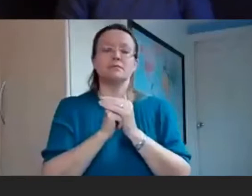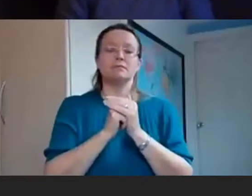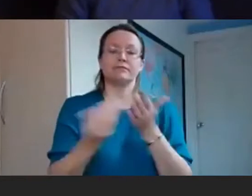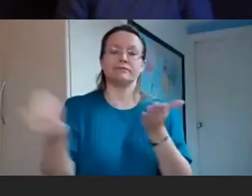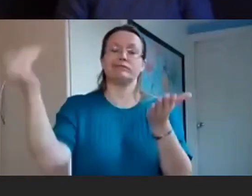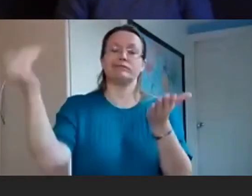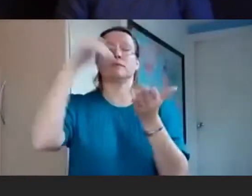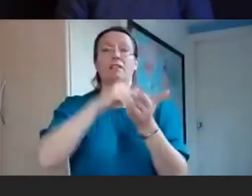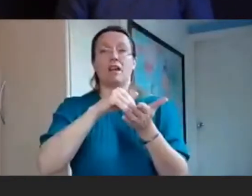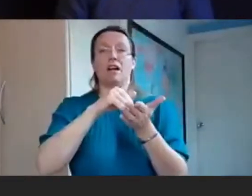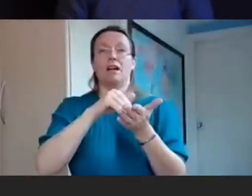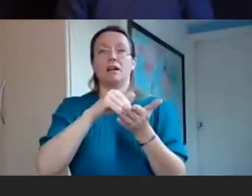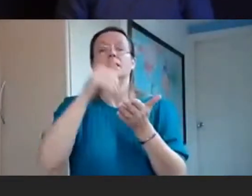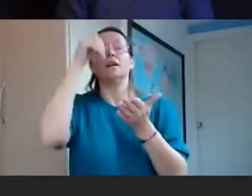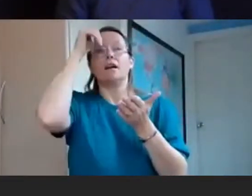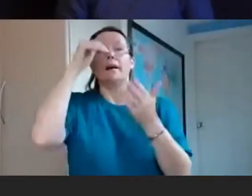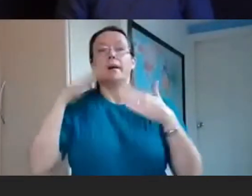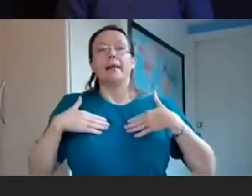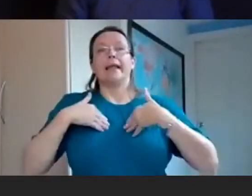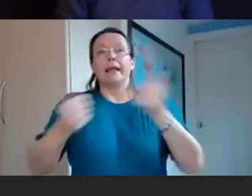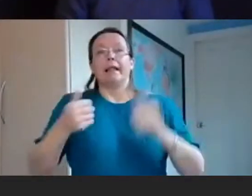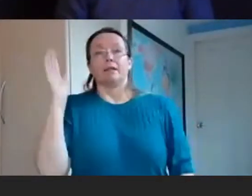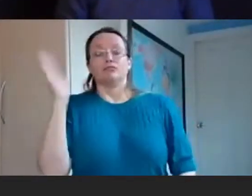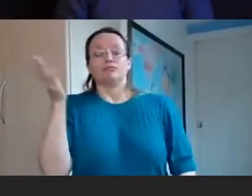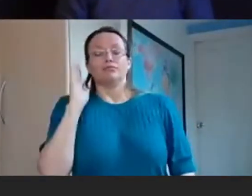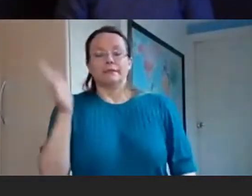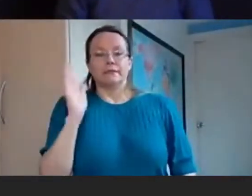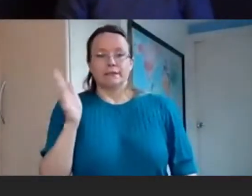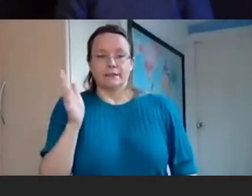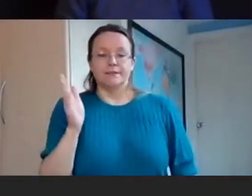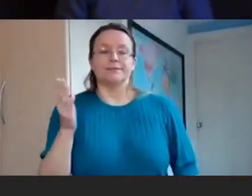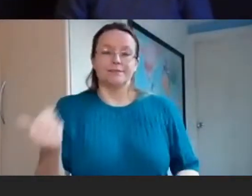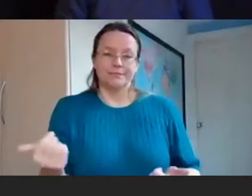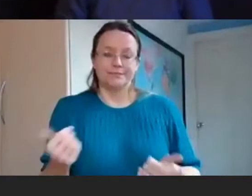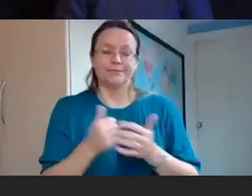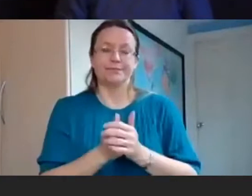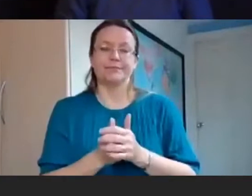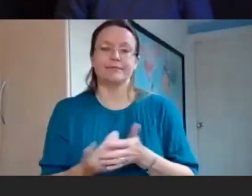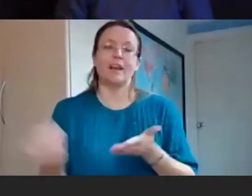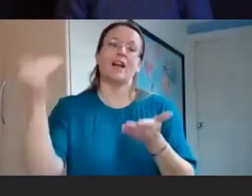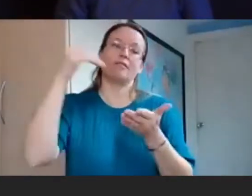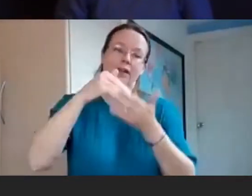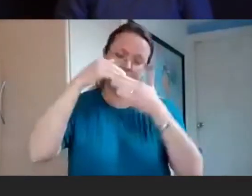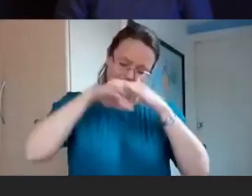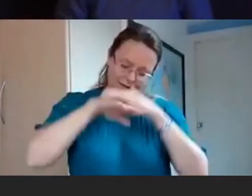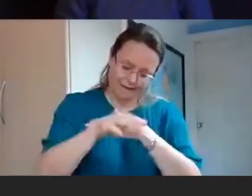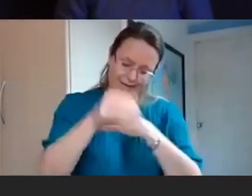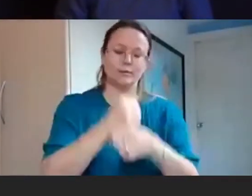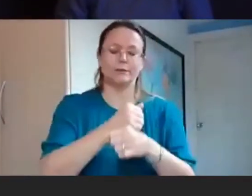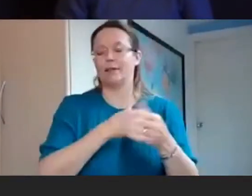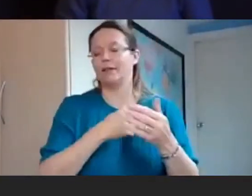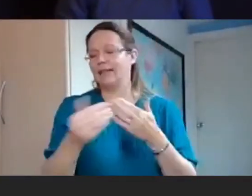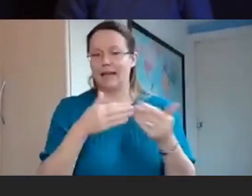when you realise that a healing narrative is about to be preached on. Well I go into the church anyway because it's Sunday. The story of the